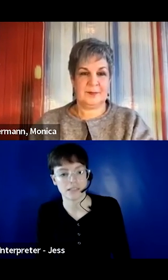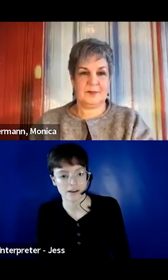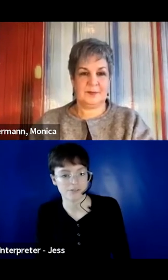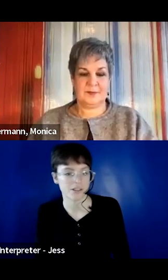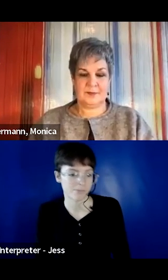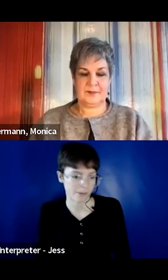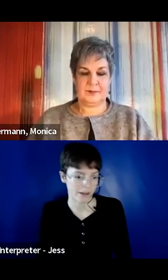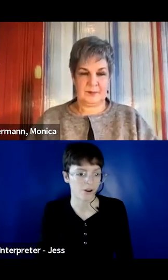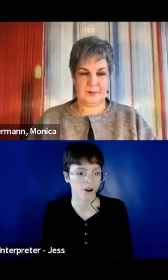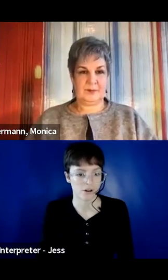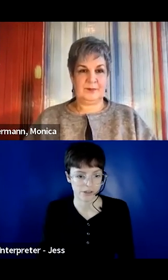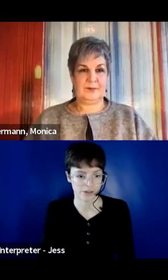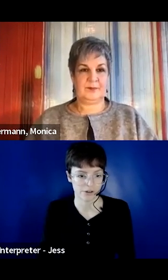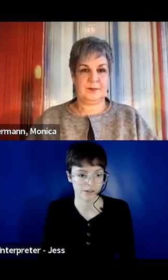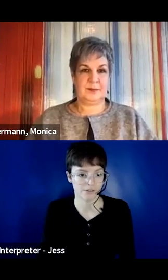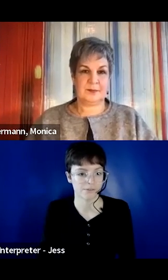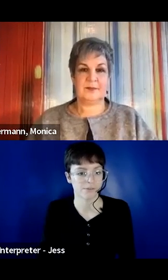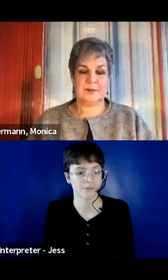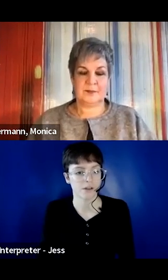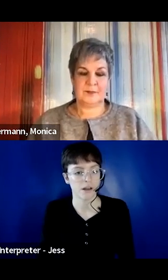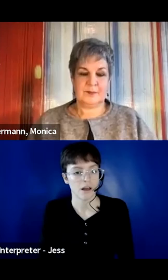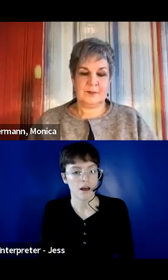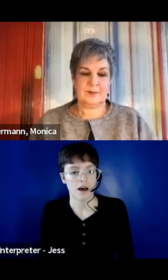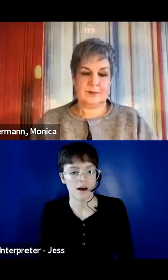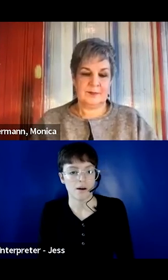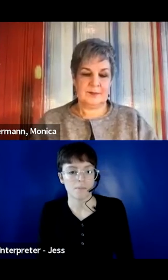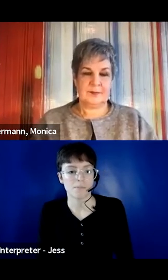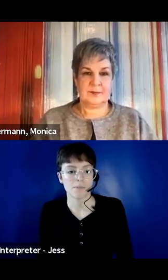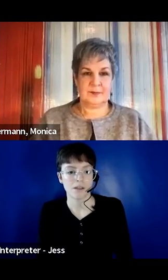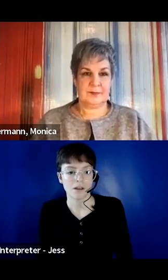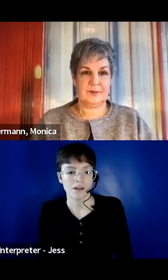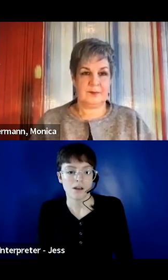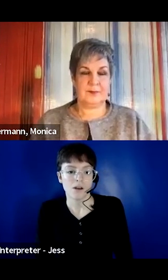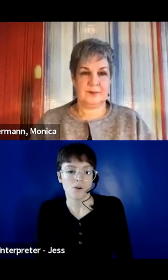Deaf, deaf-blind, hard of hearing. Um,